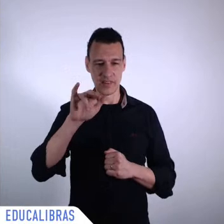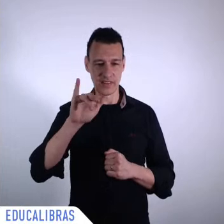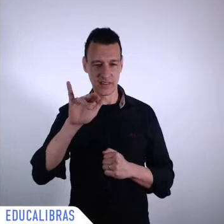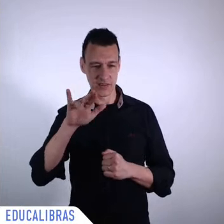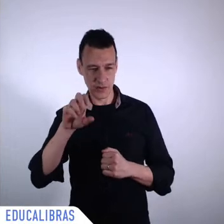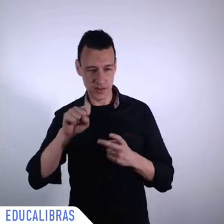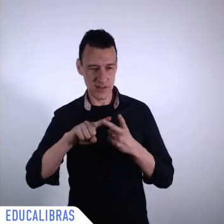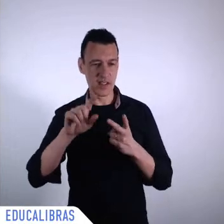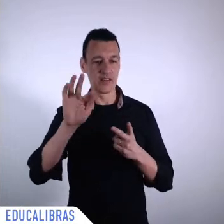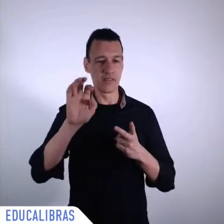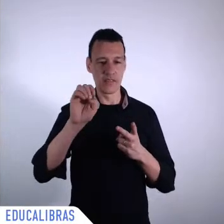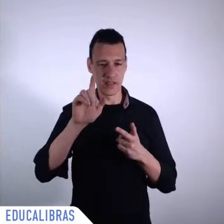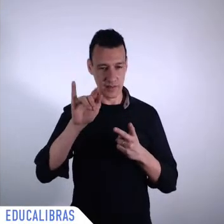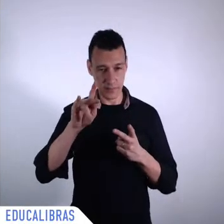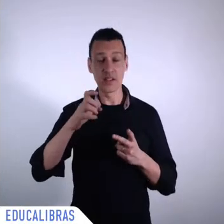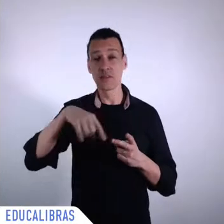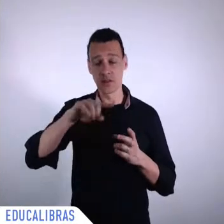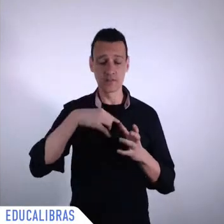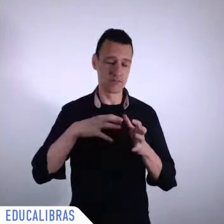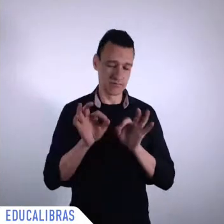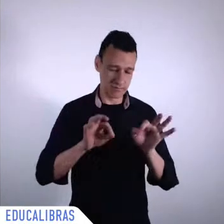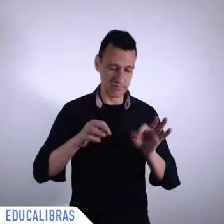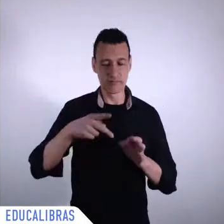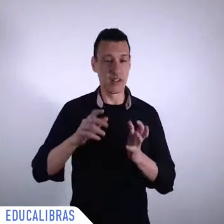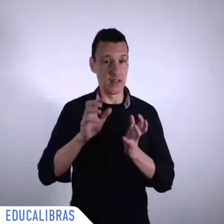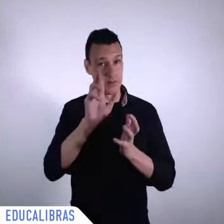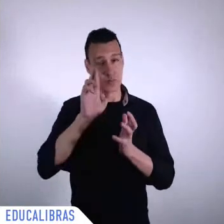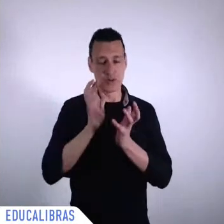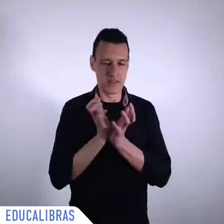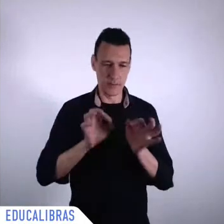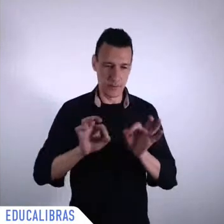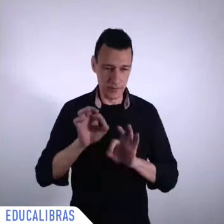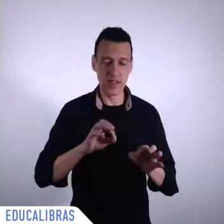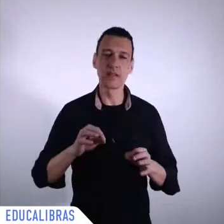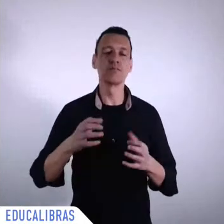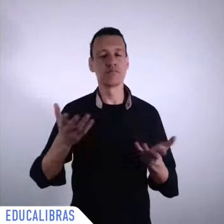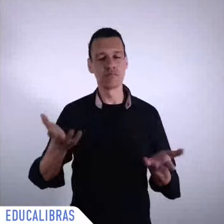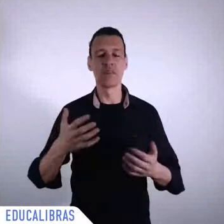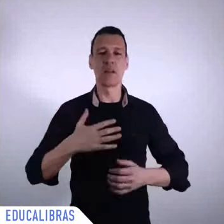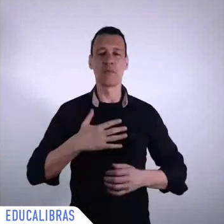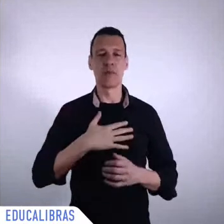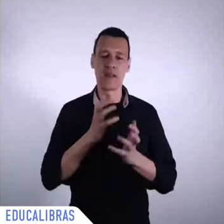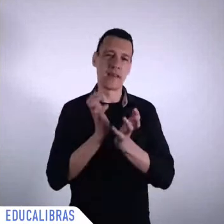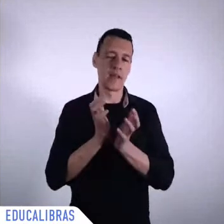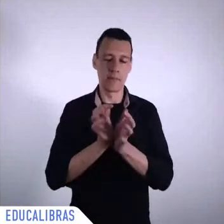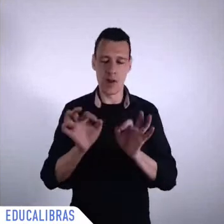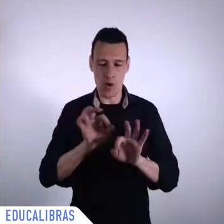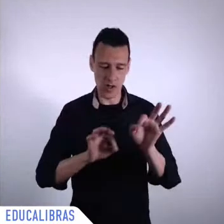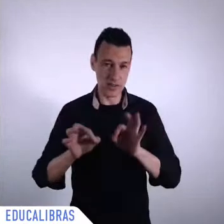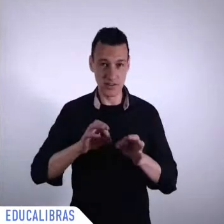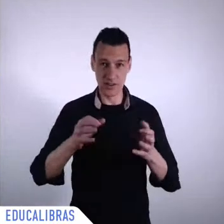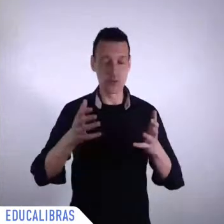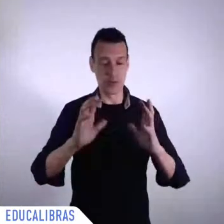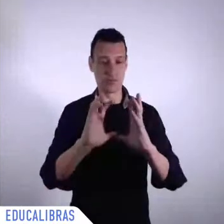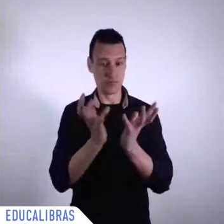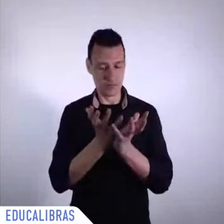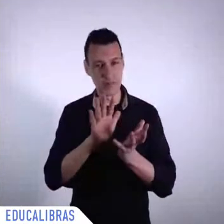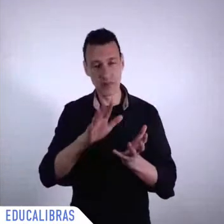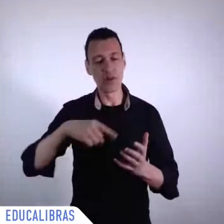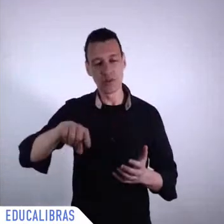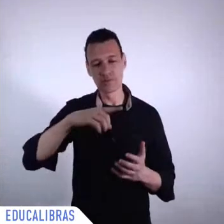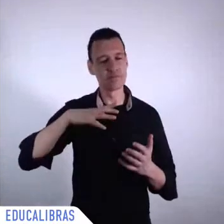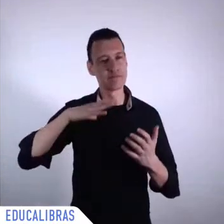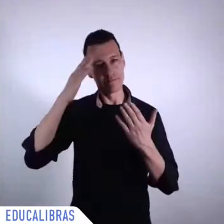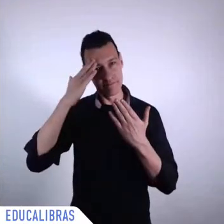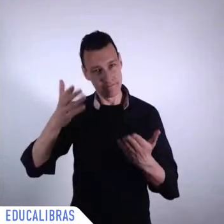Myself, Vivian, Vinicius and Philippe Lauritsen, we are the co-founders of this conference and on behalf of the organizing committee, we'd